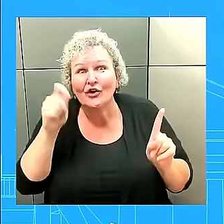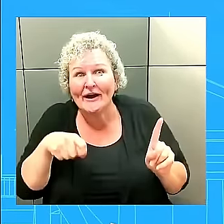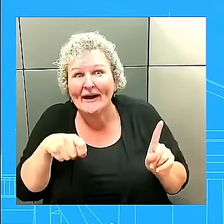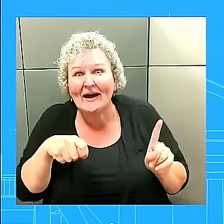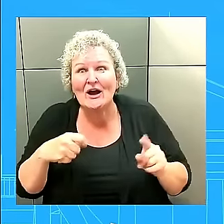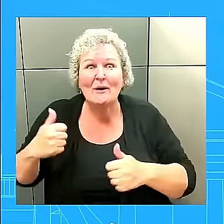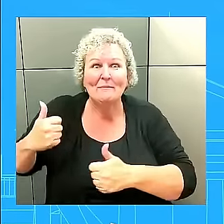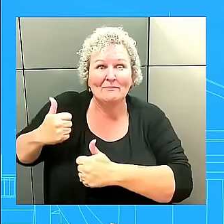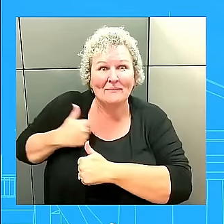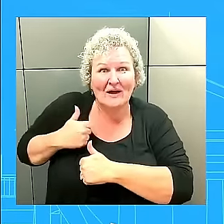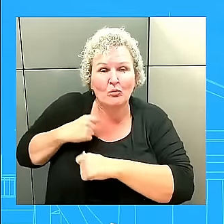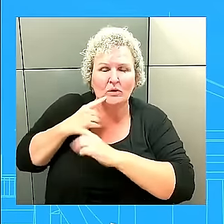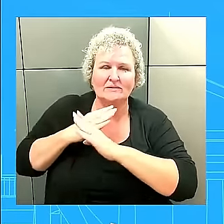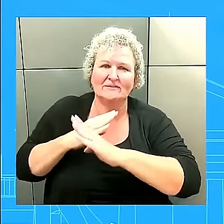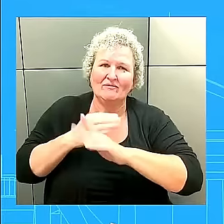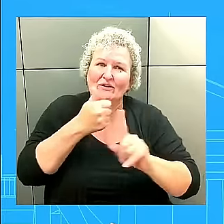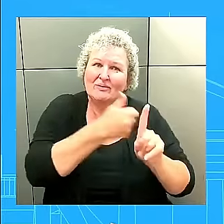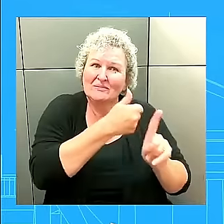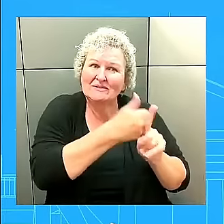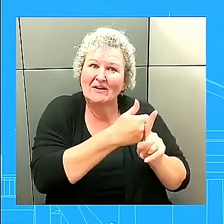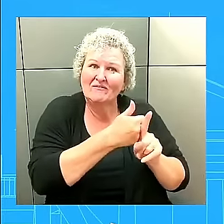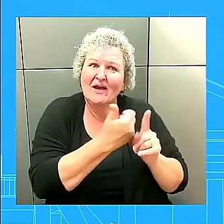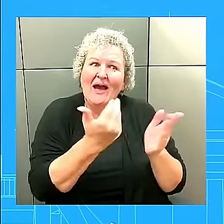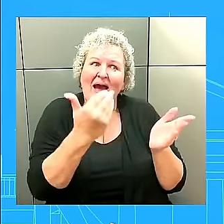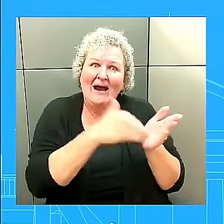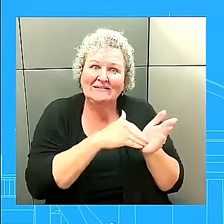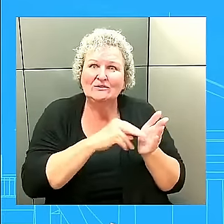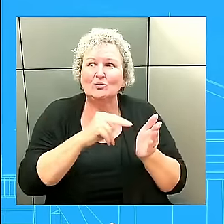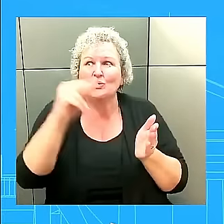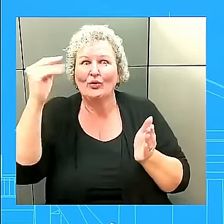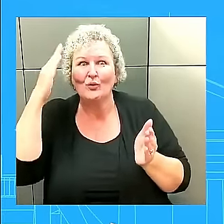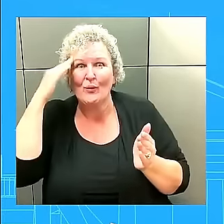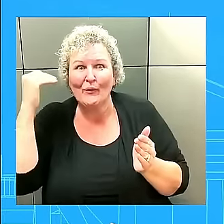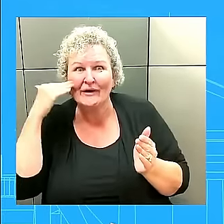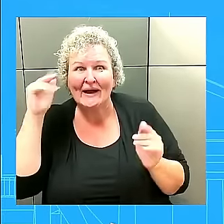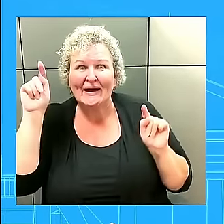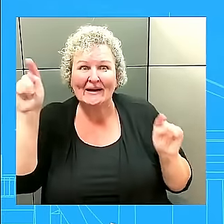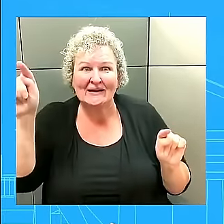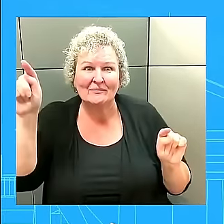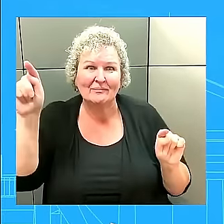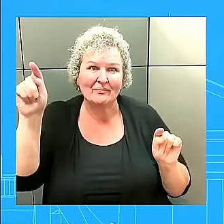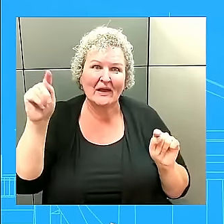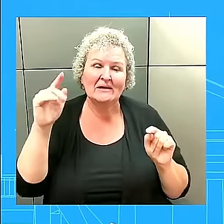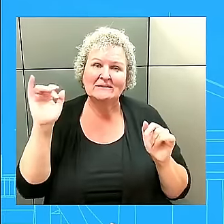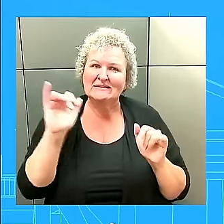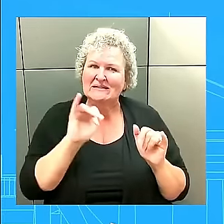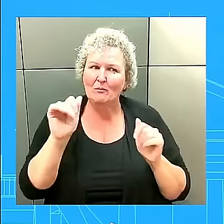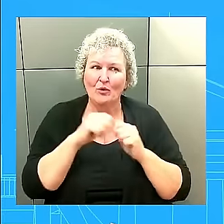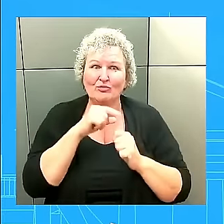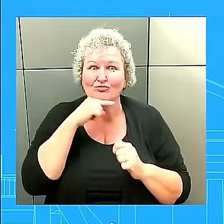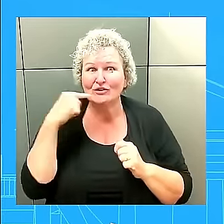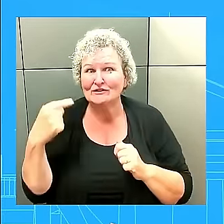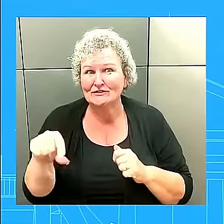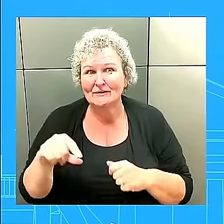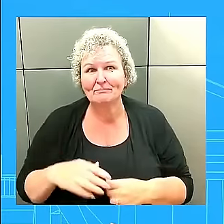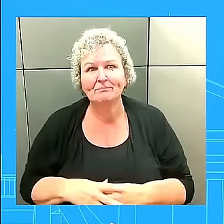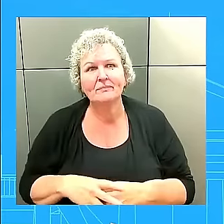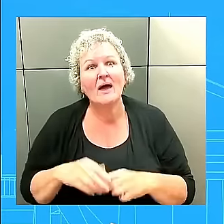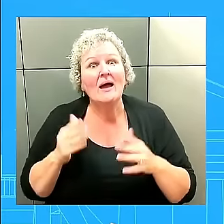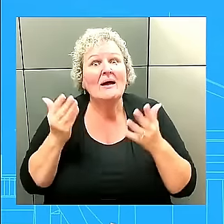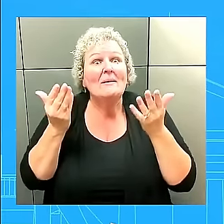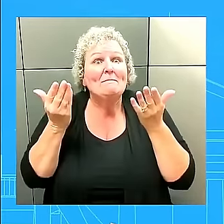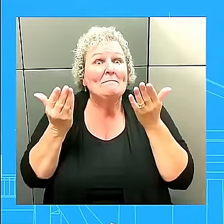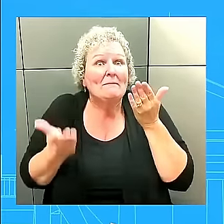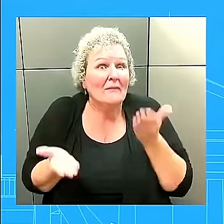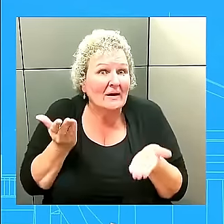defending themselves against Russian soldiers. And so the possibility that there could be dead and wounded